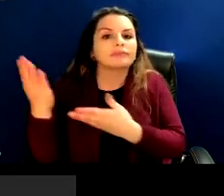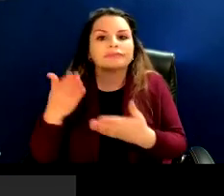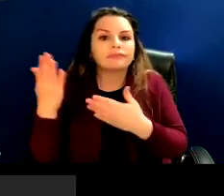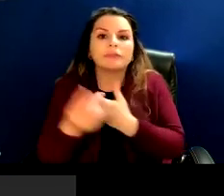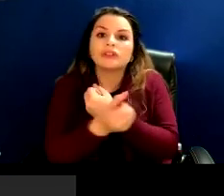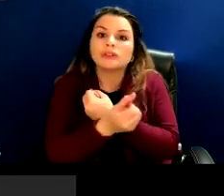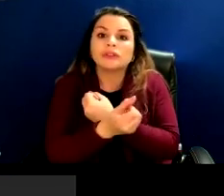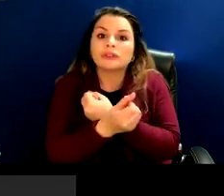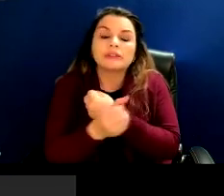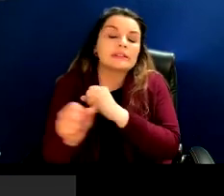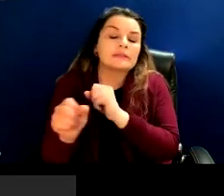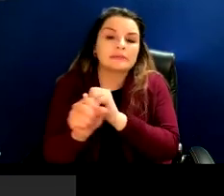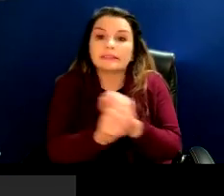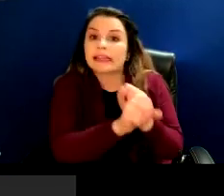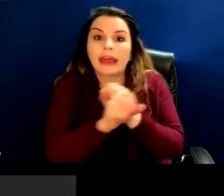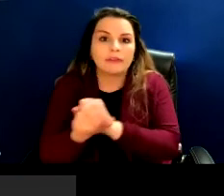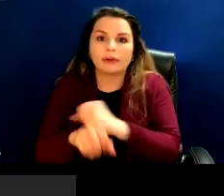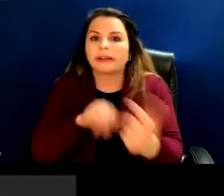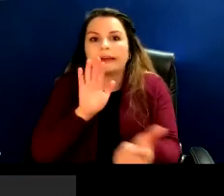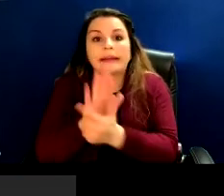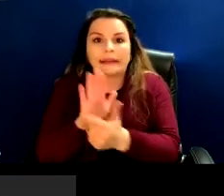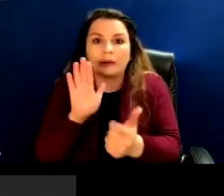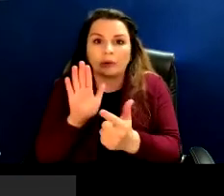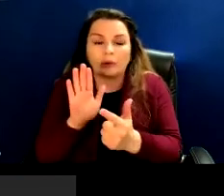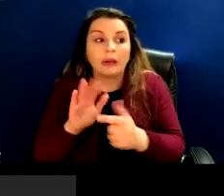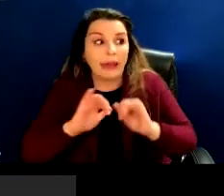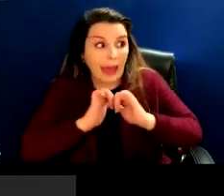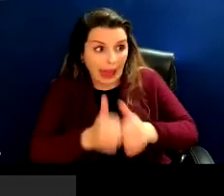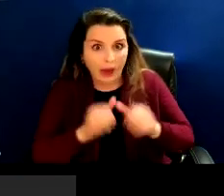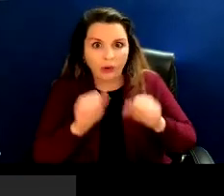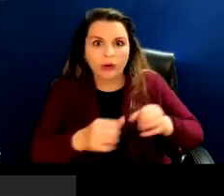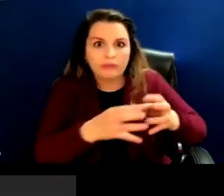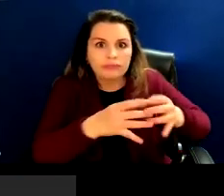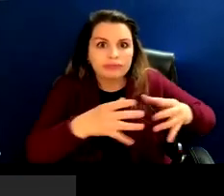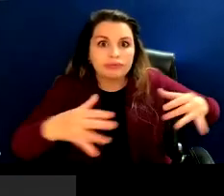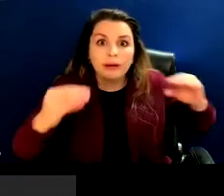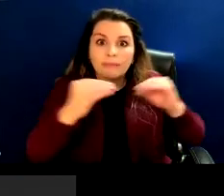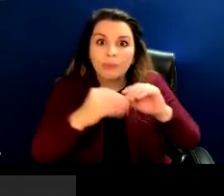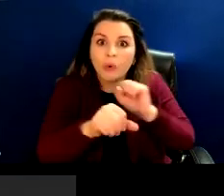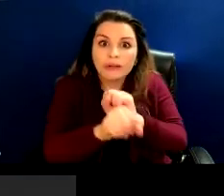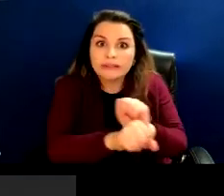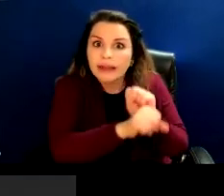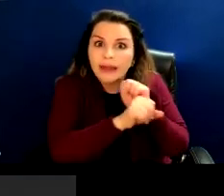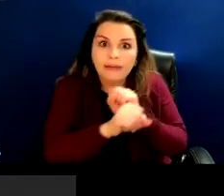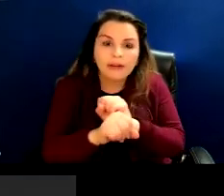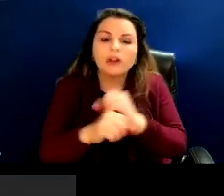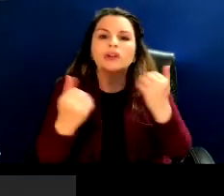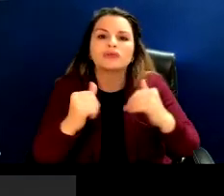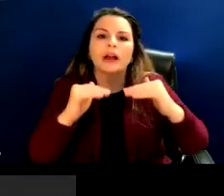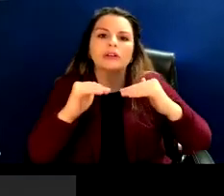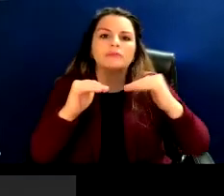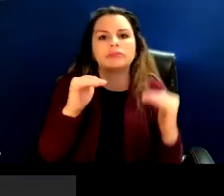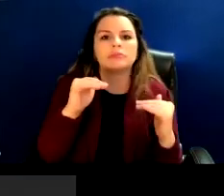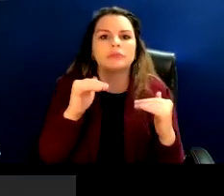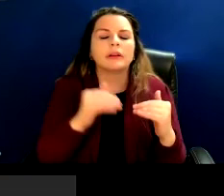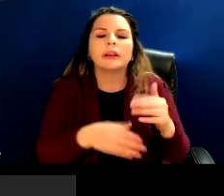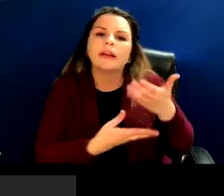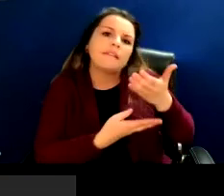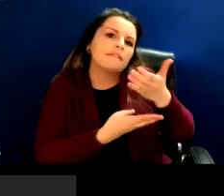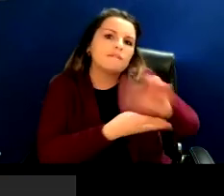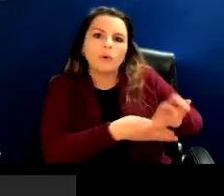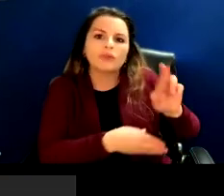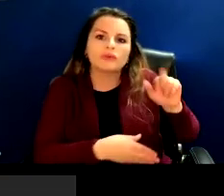made illegal. The only way in which enslaved people, the remain enslaved was through forced reproduction.